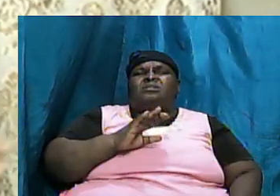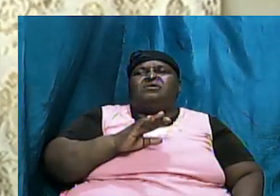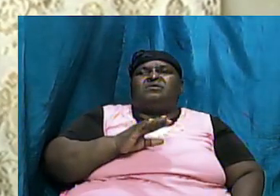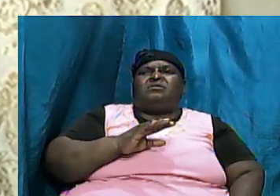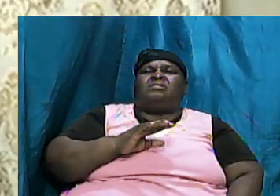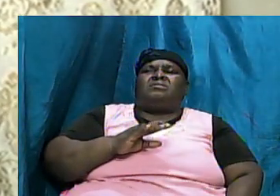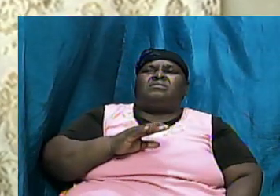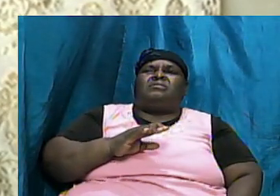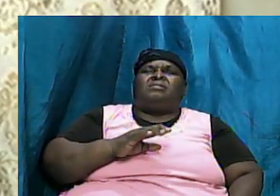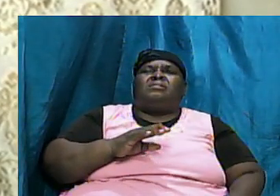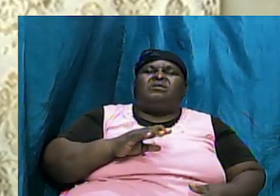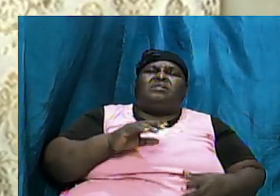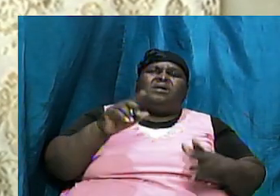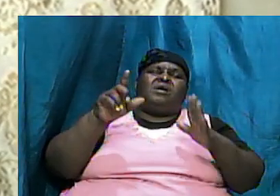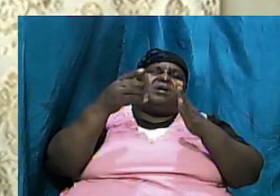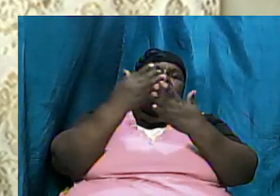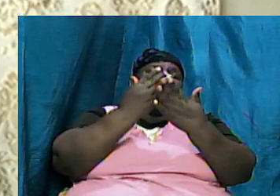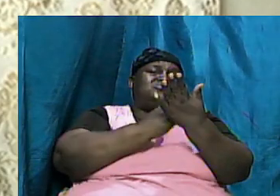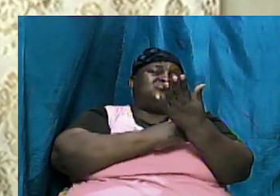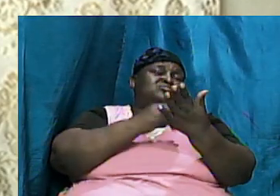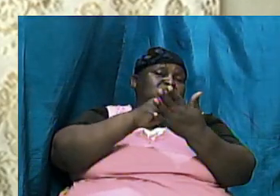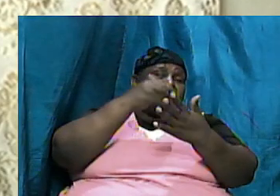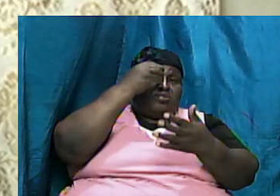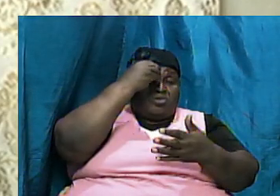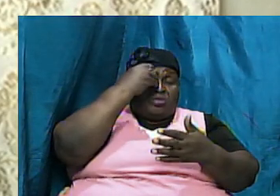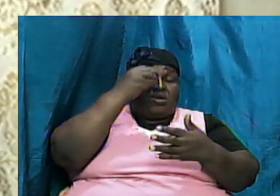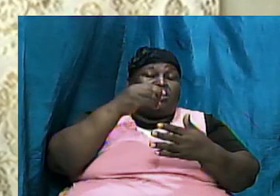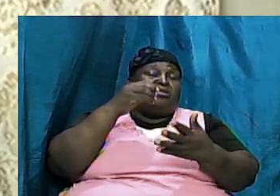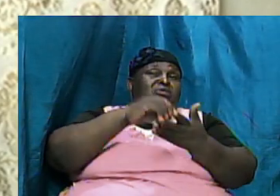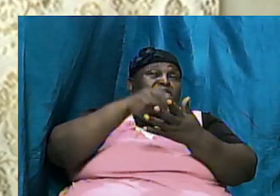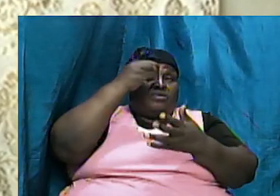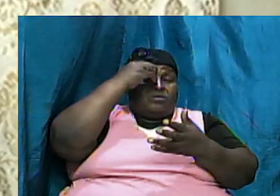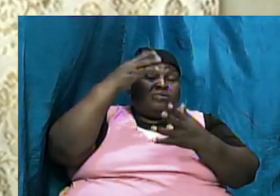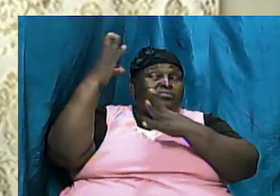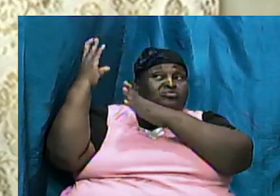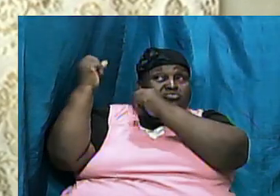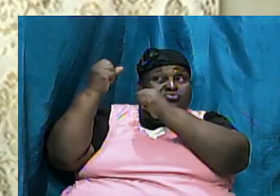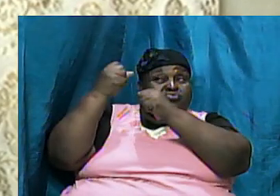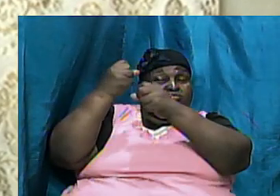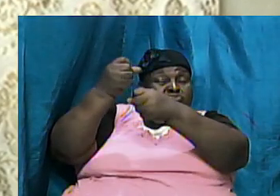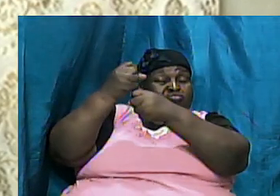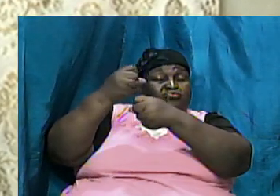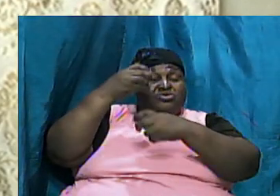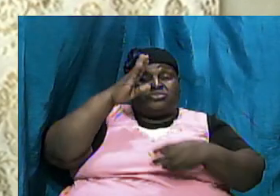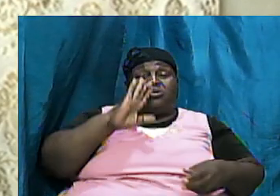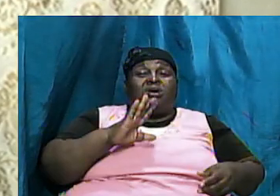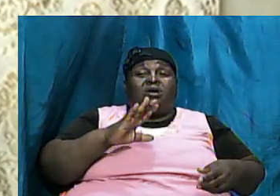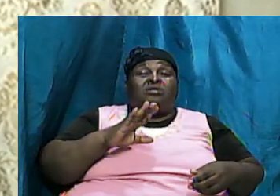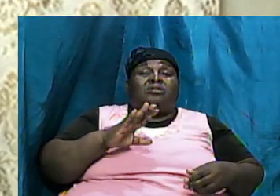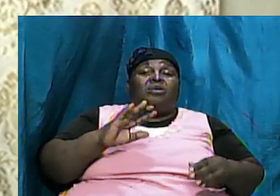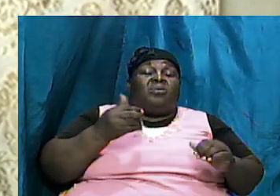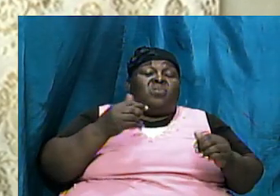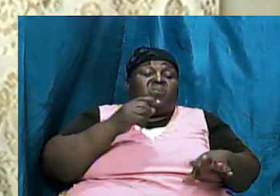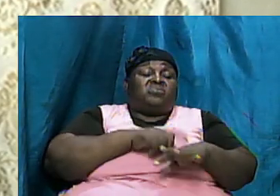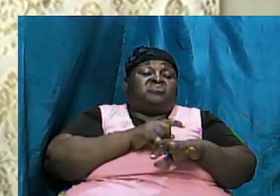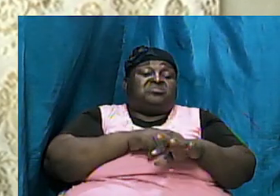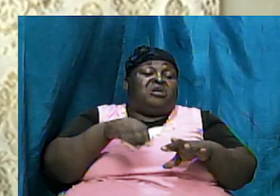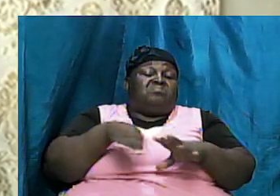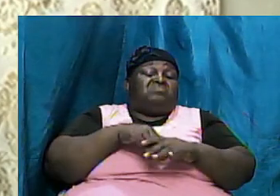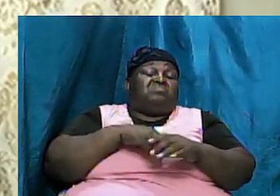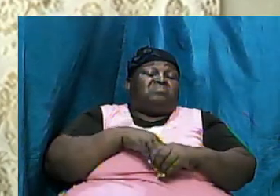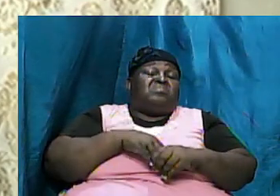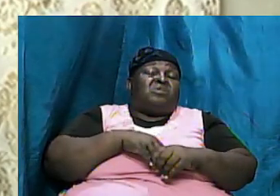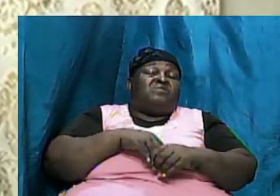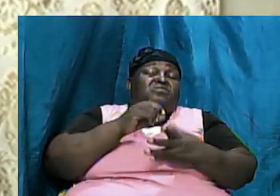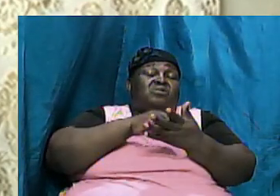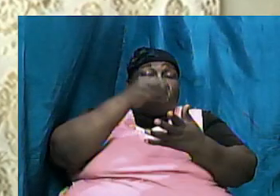again lessons to learn and we have to just learn to trust God no matter how time might intervene we have to learn to trust God